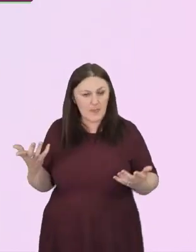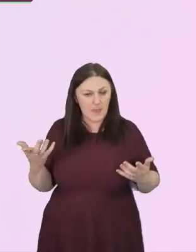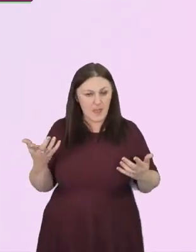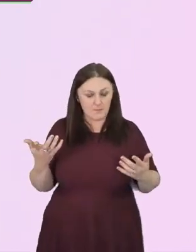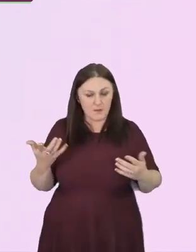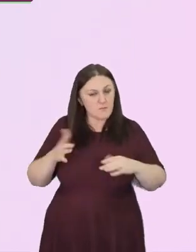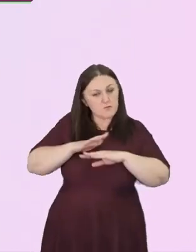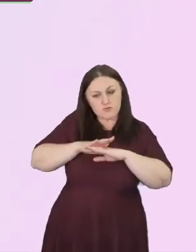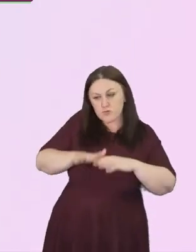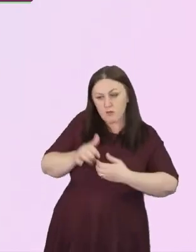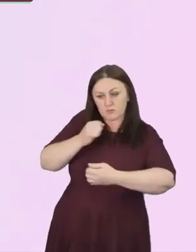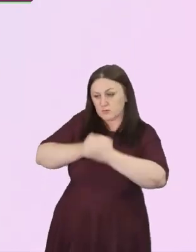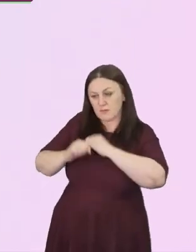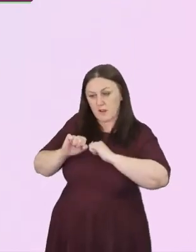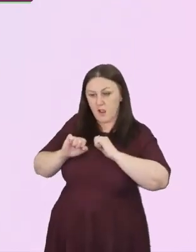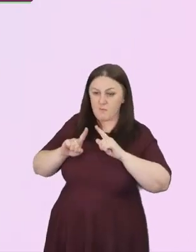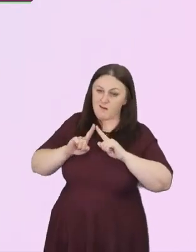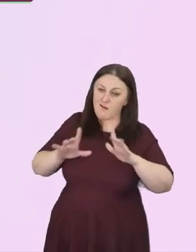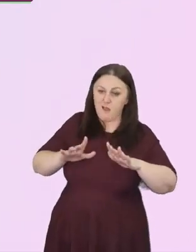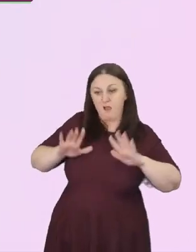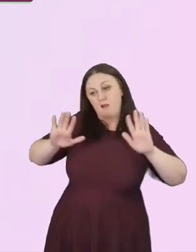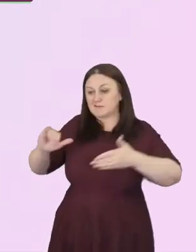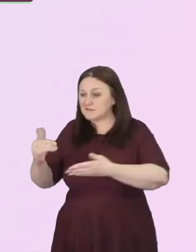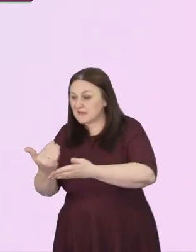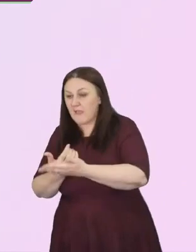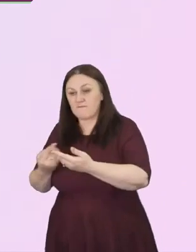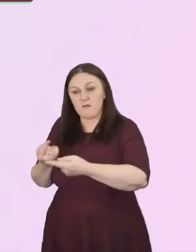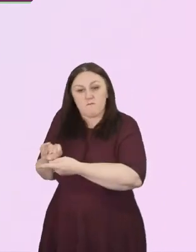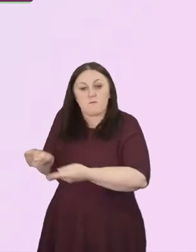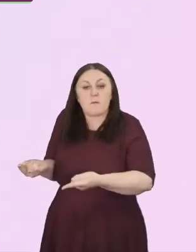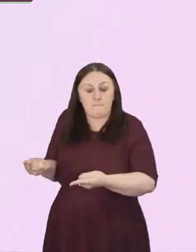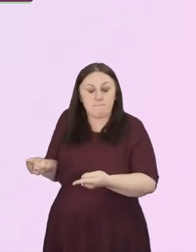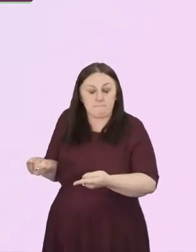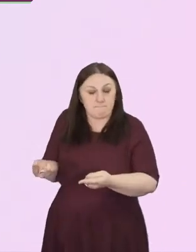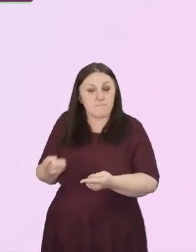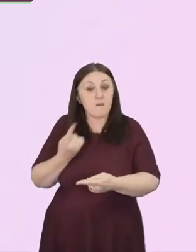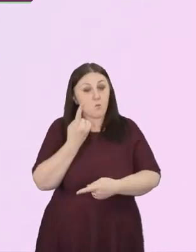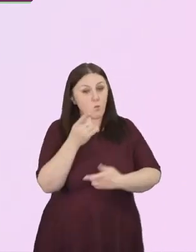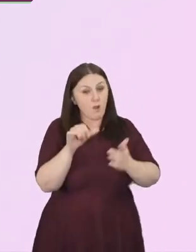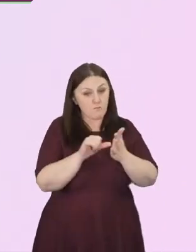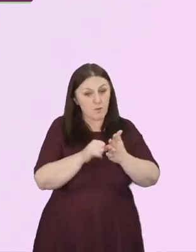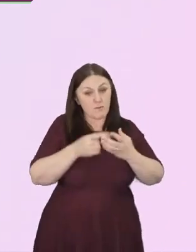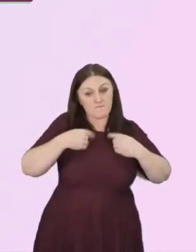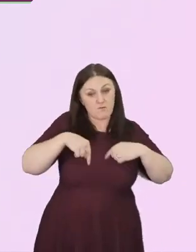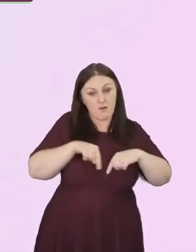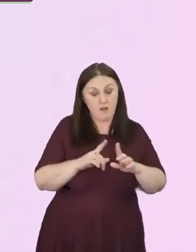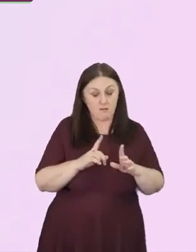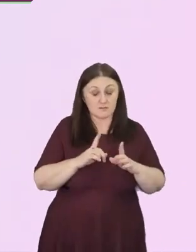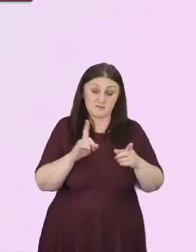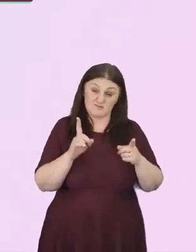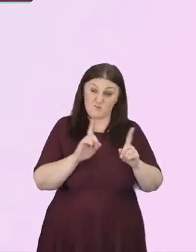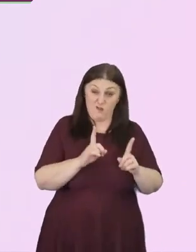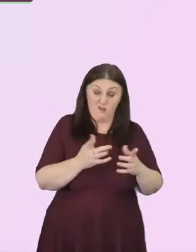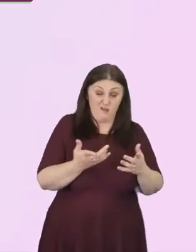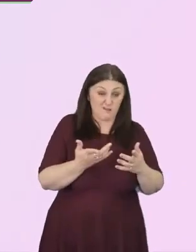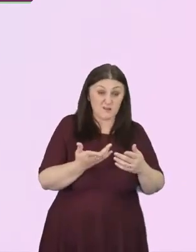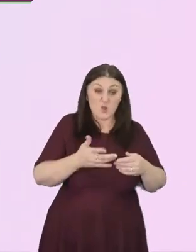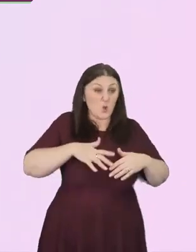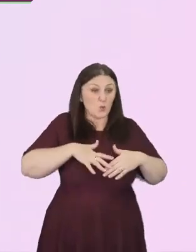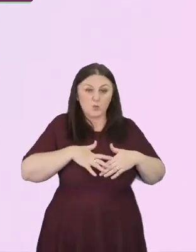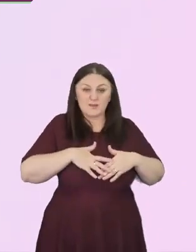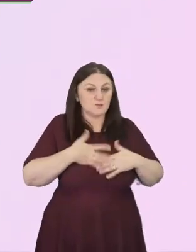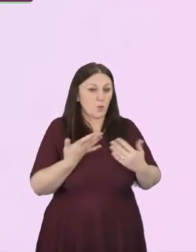I believe that one of the problems we have is we do not wish to look with honesty at our history